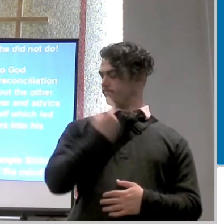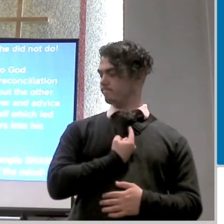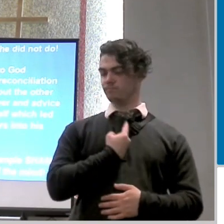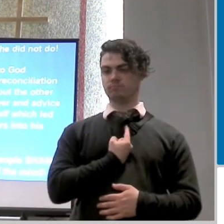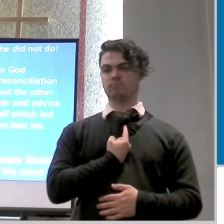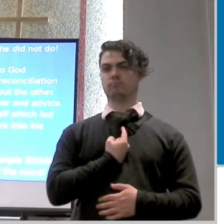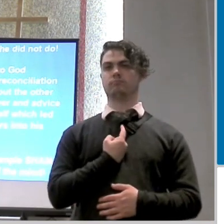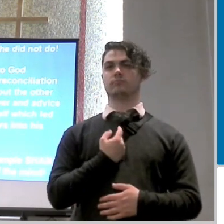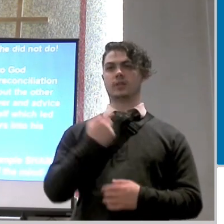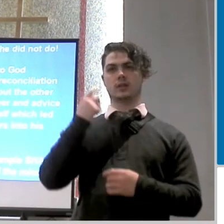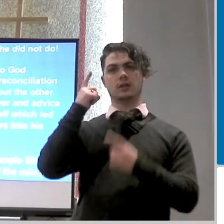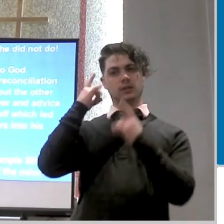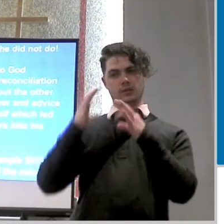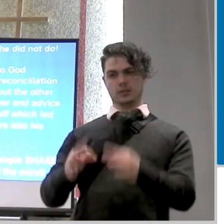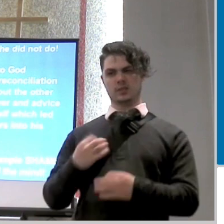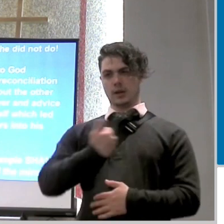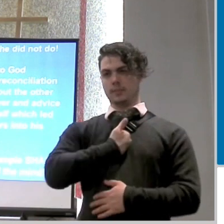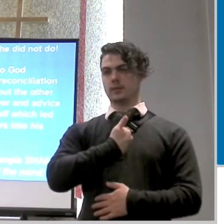put me in a bad place